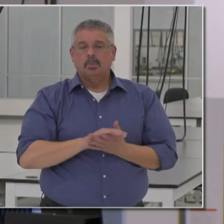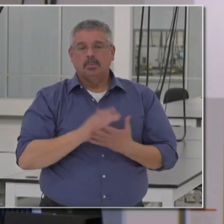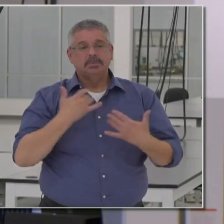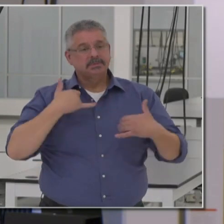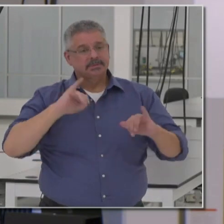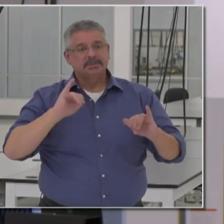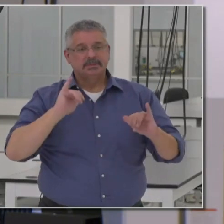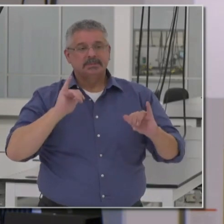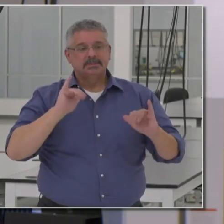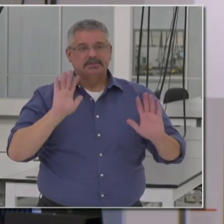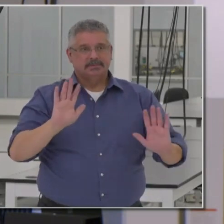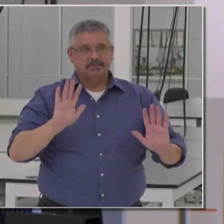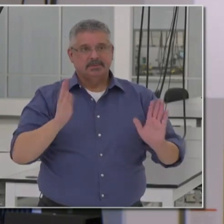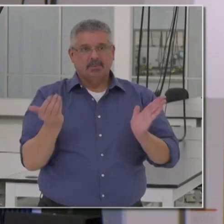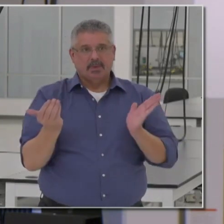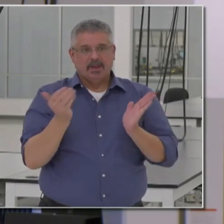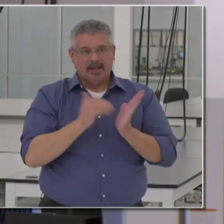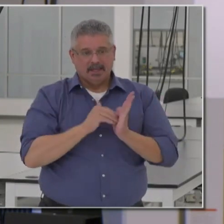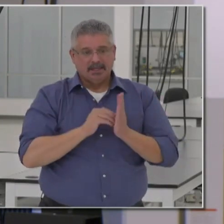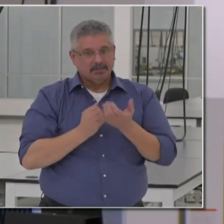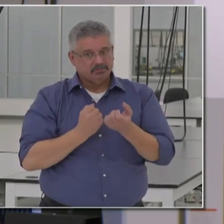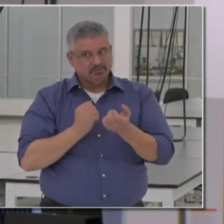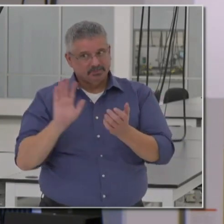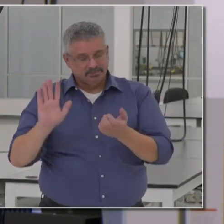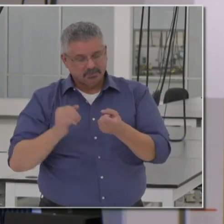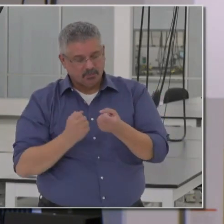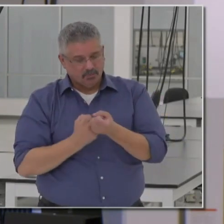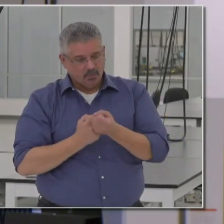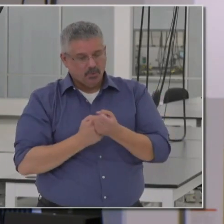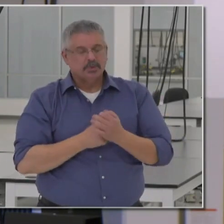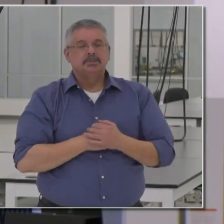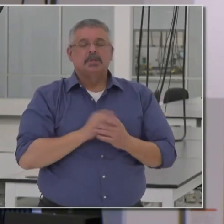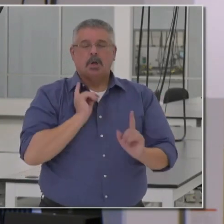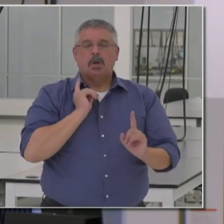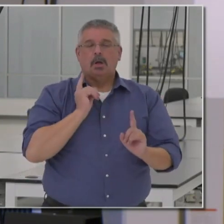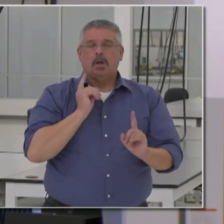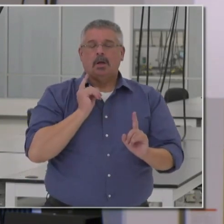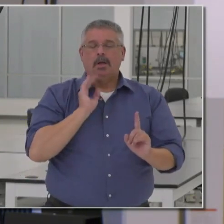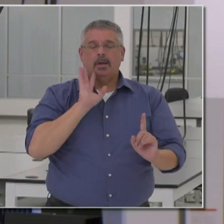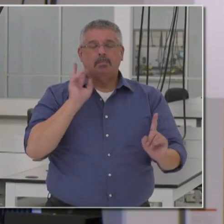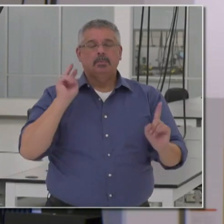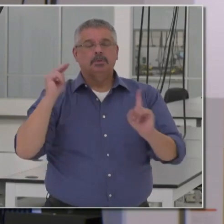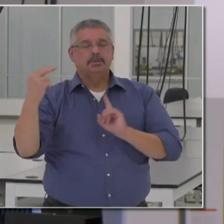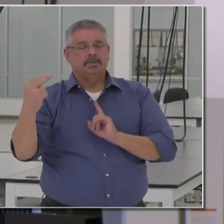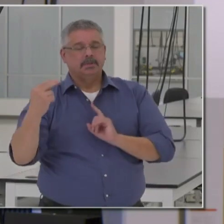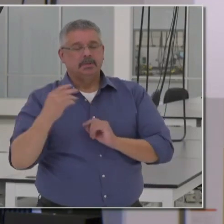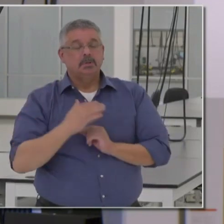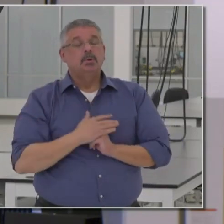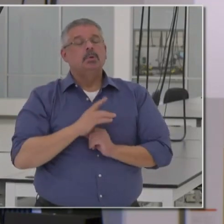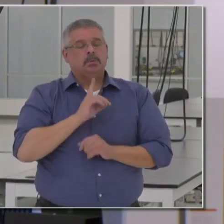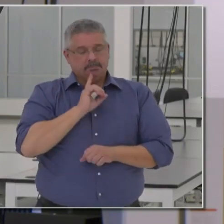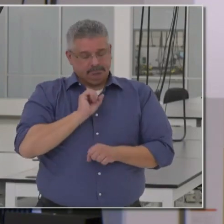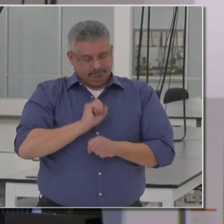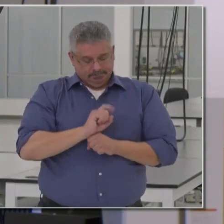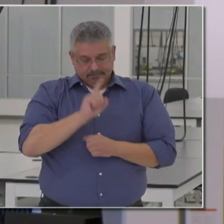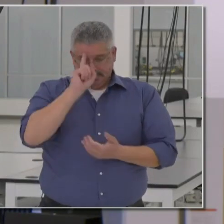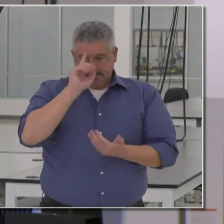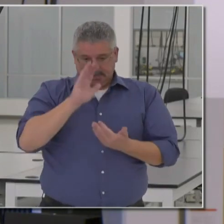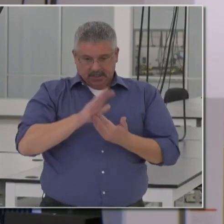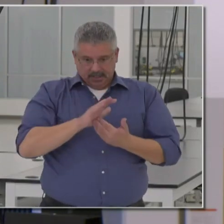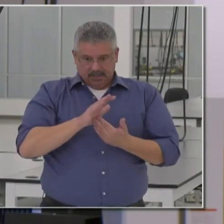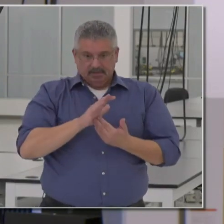well, let me once again reinforce a point of view. We absolutely believe